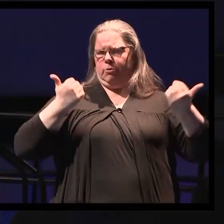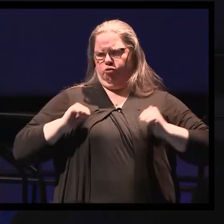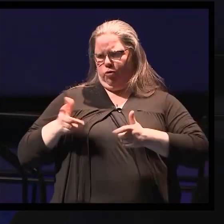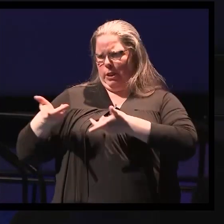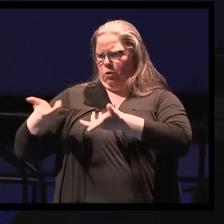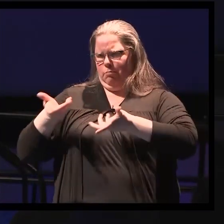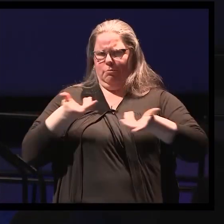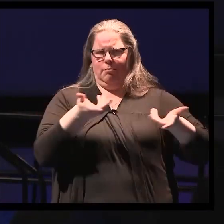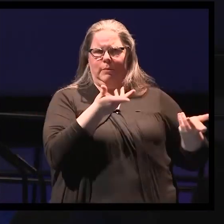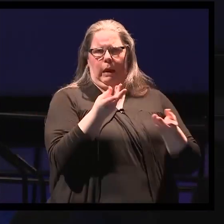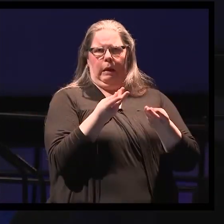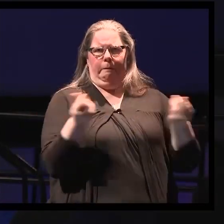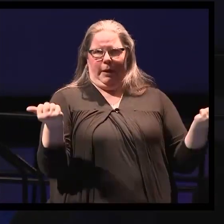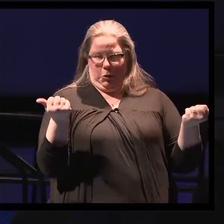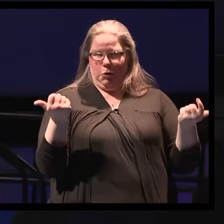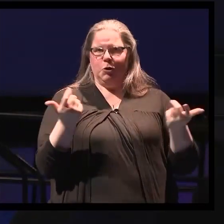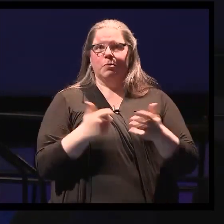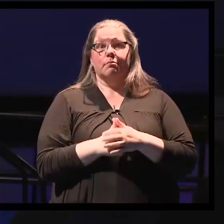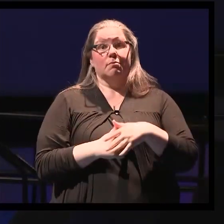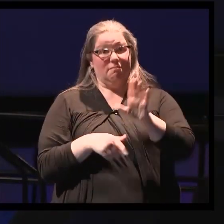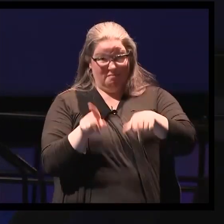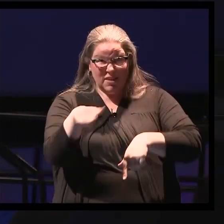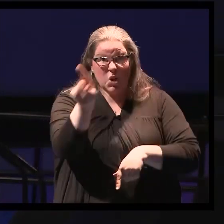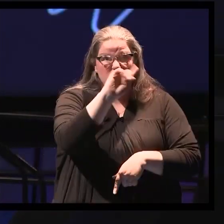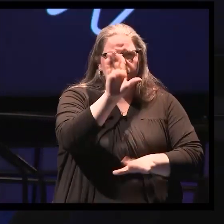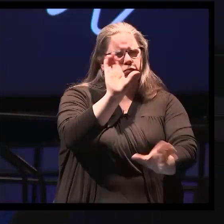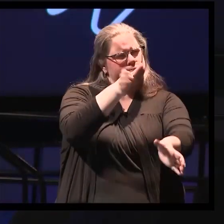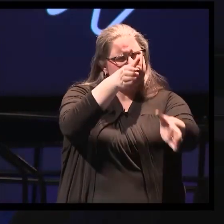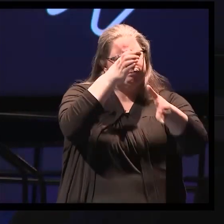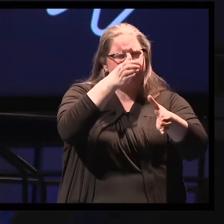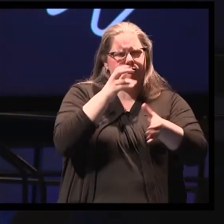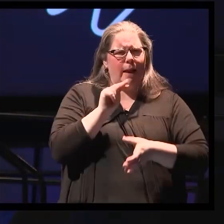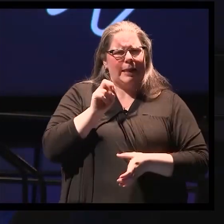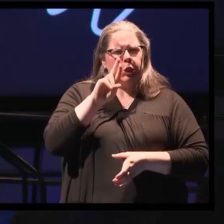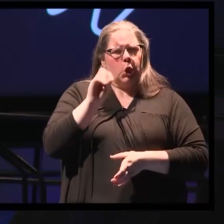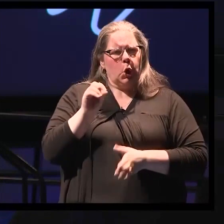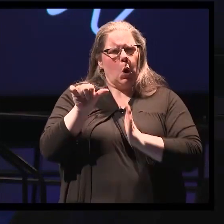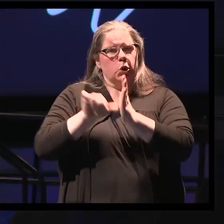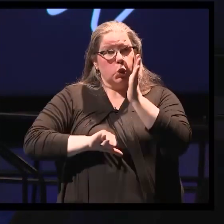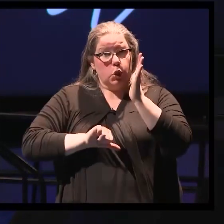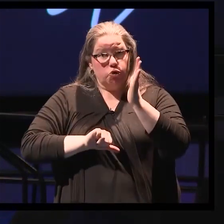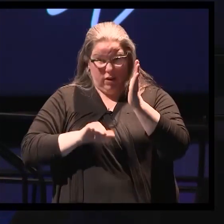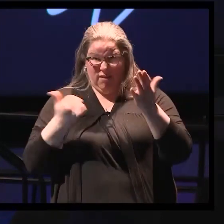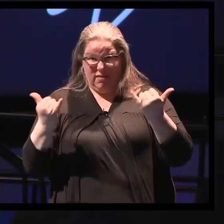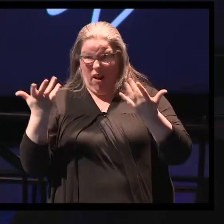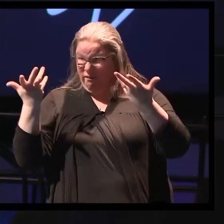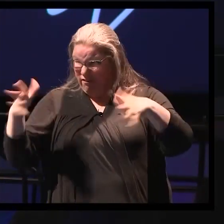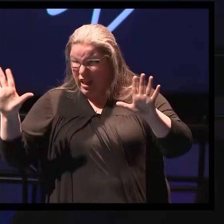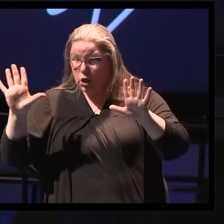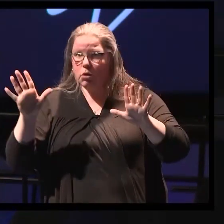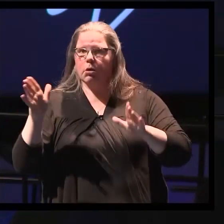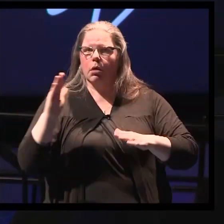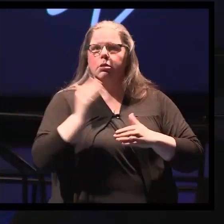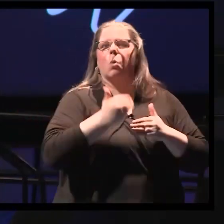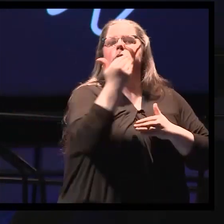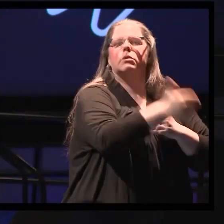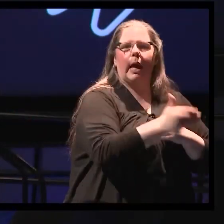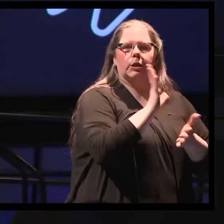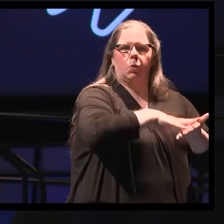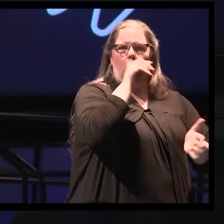So now that you all know what neurosurgery is and what we do, all you have to do is go study some rocket science.